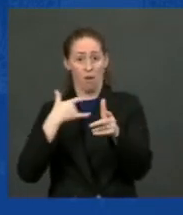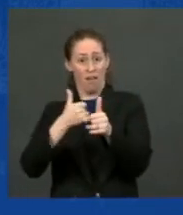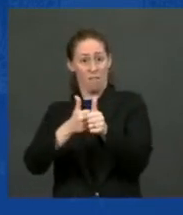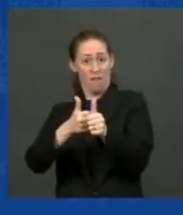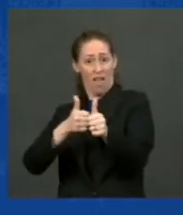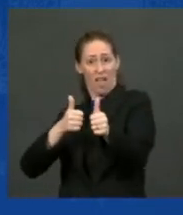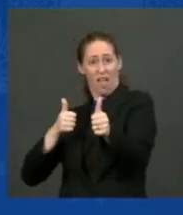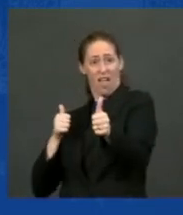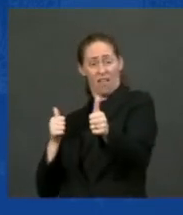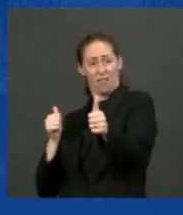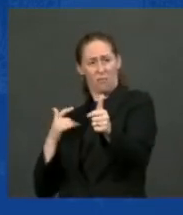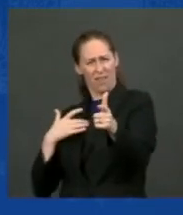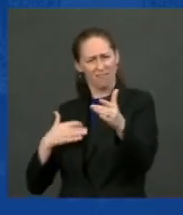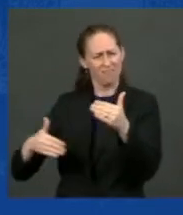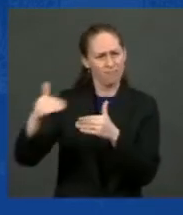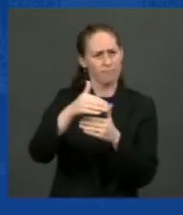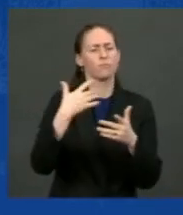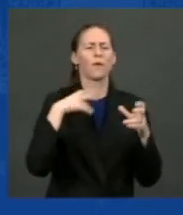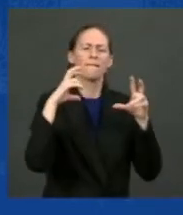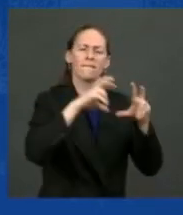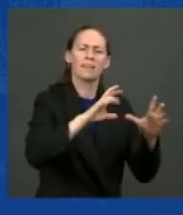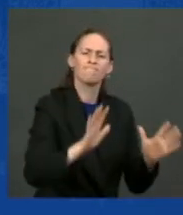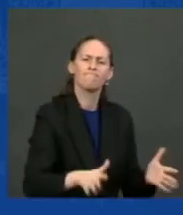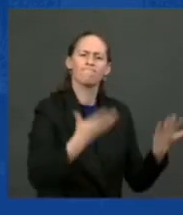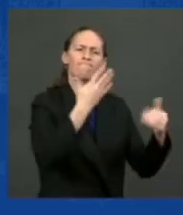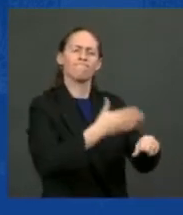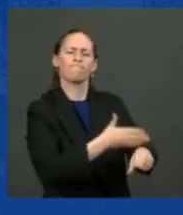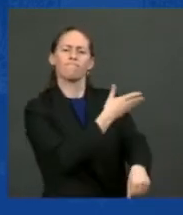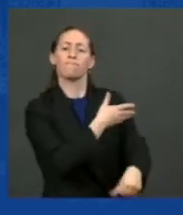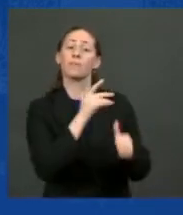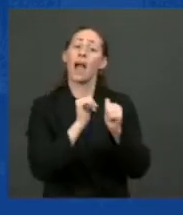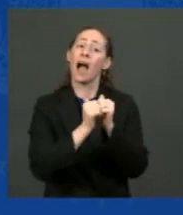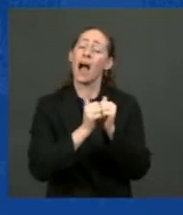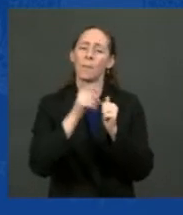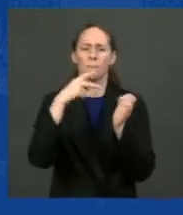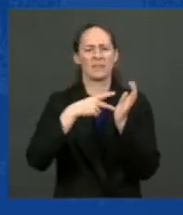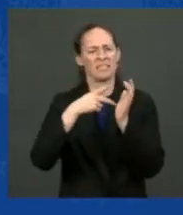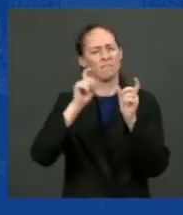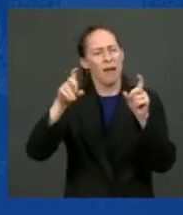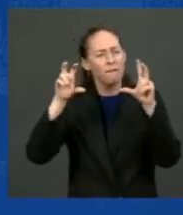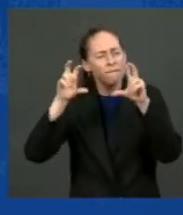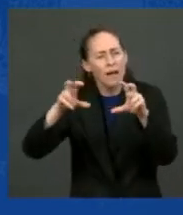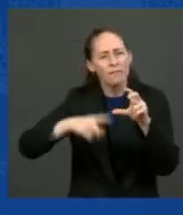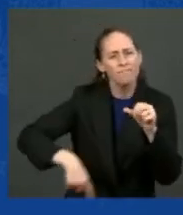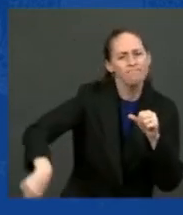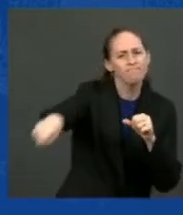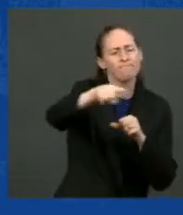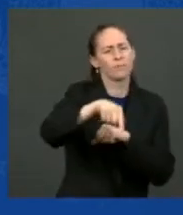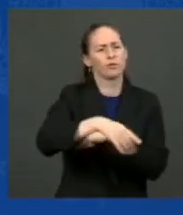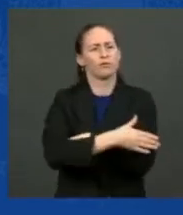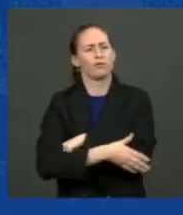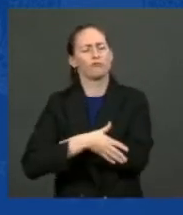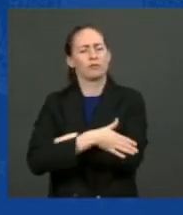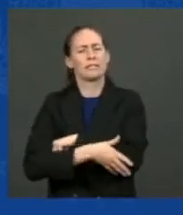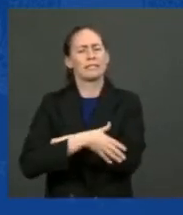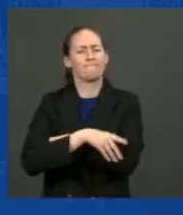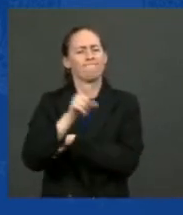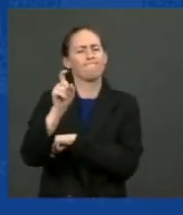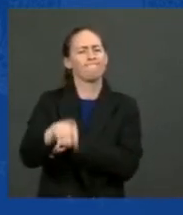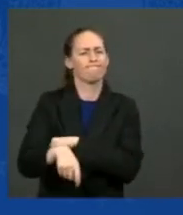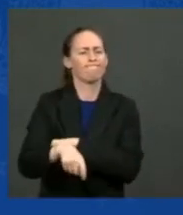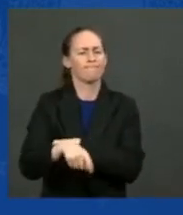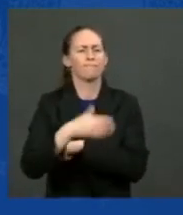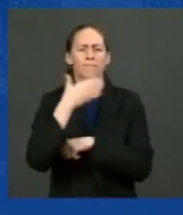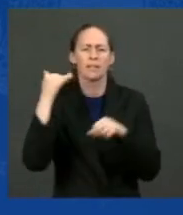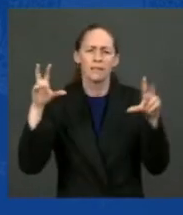these investments is to create a rising America, America. America is moving. To oppose these investments is to be complicit